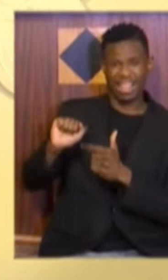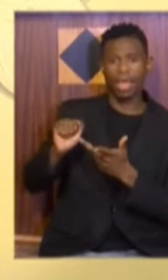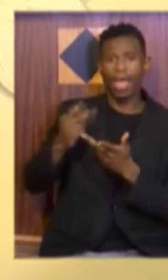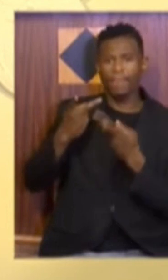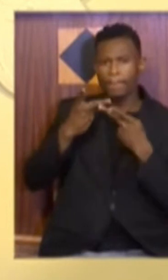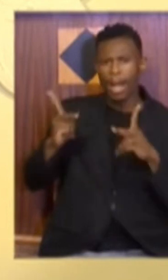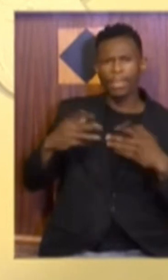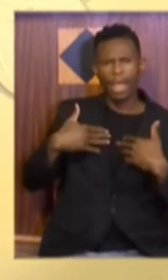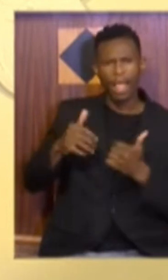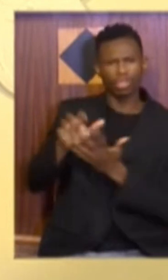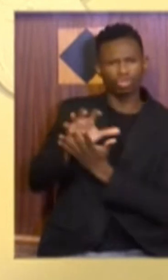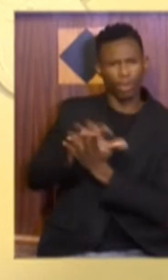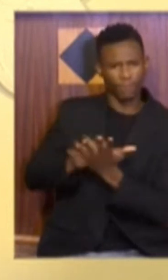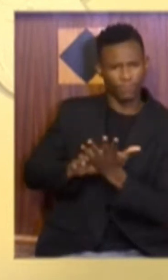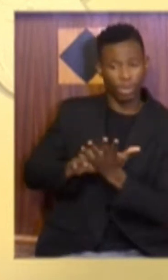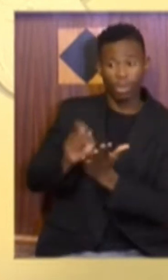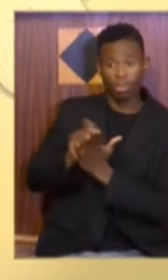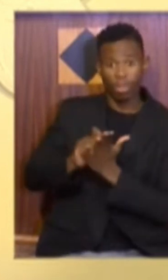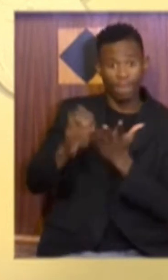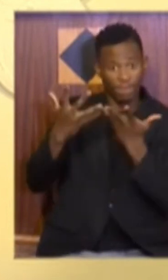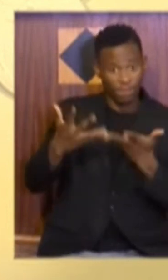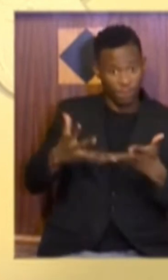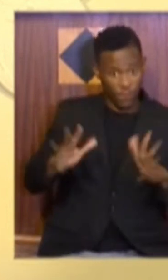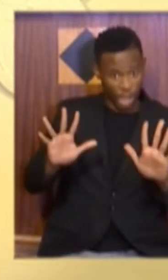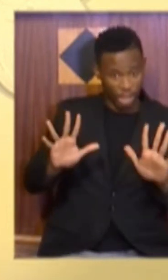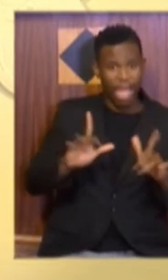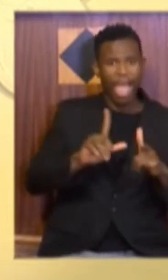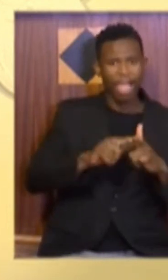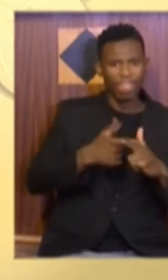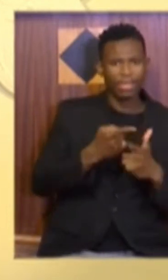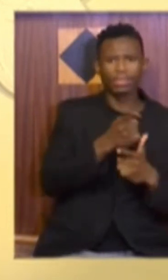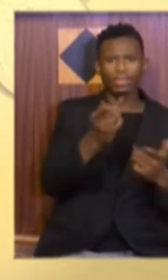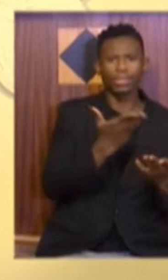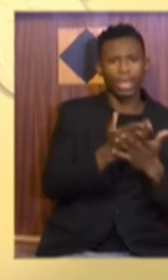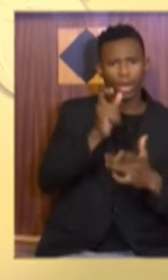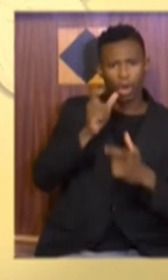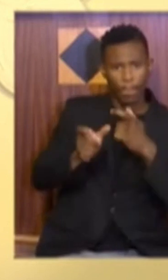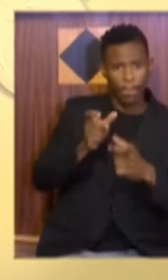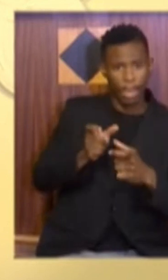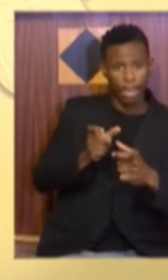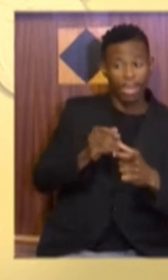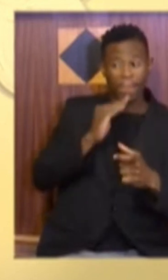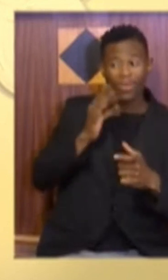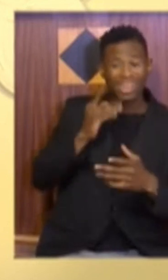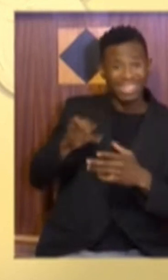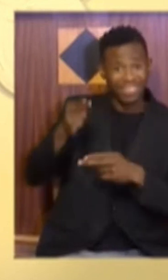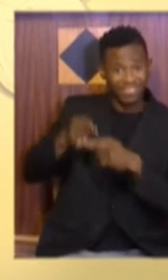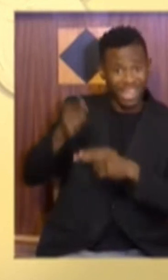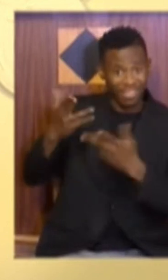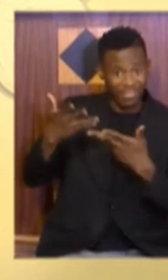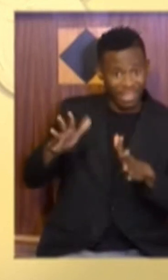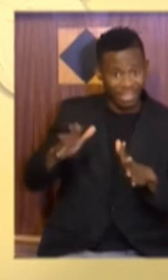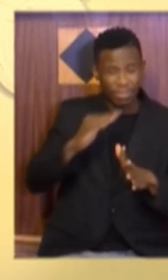completed. These regulations, when finalised, will replace the state of disaster